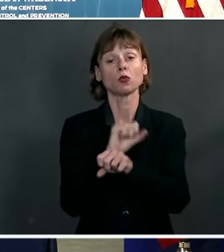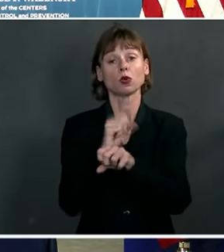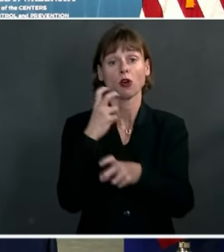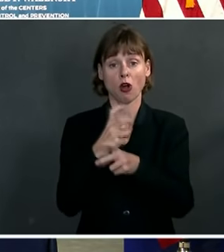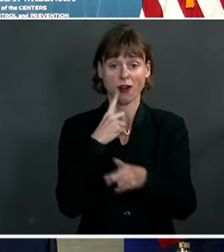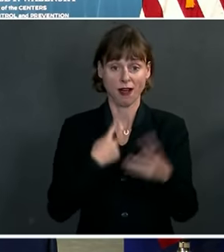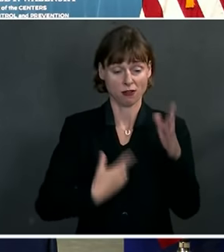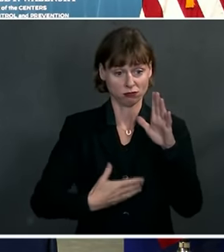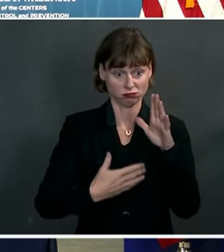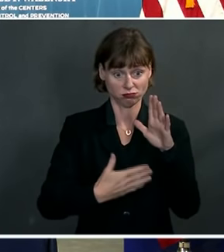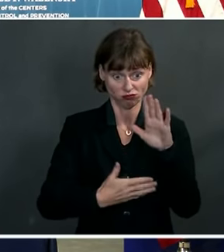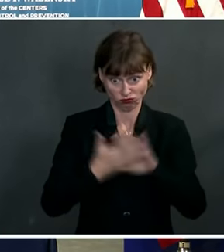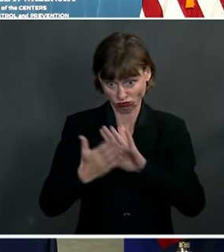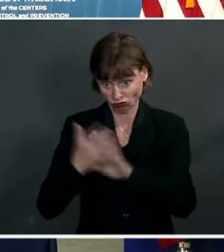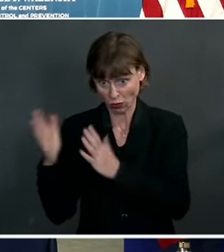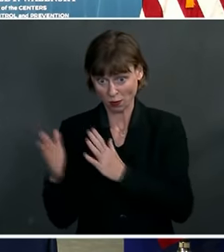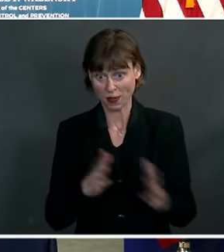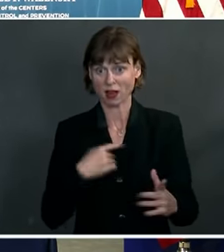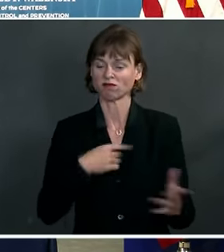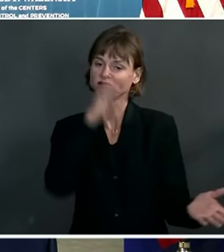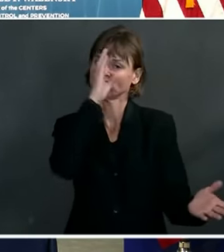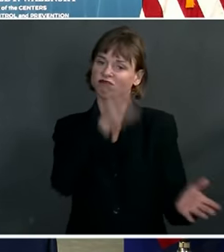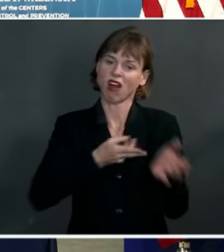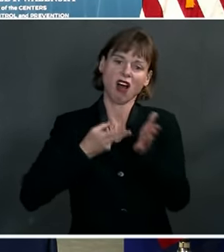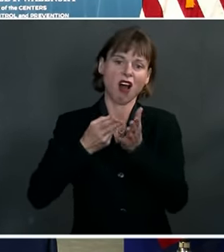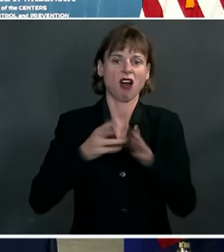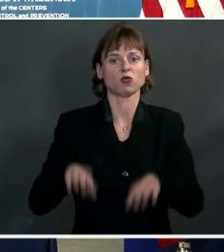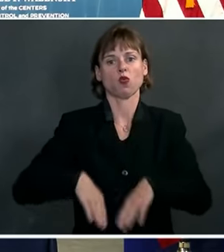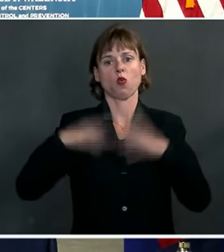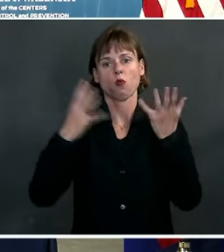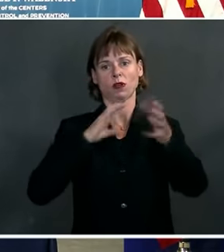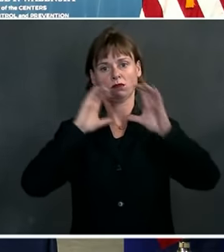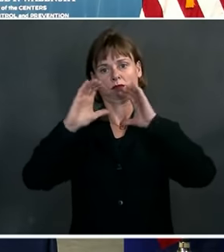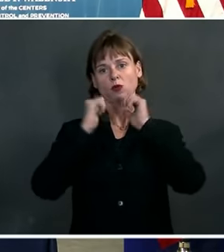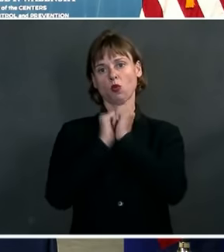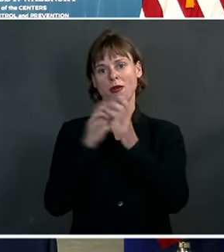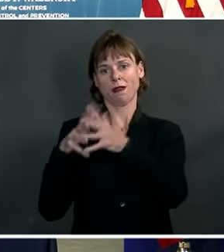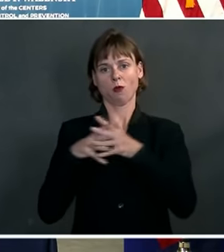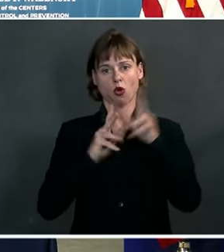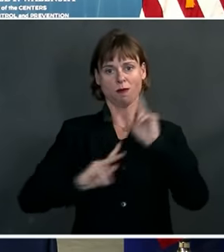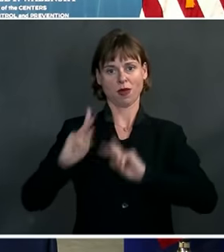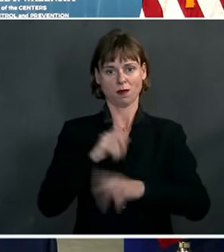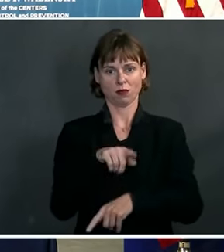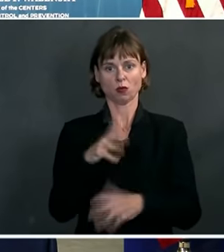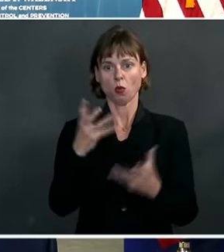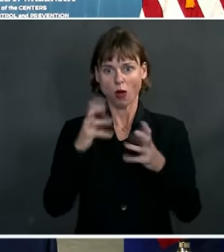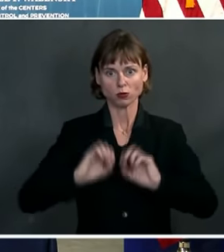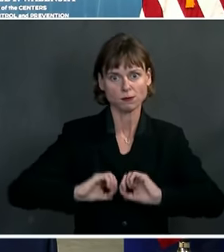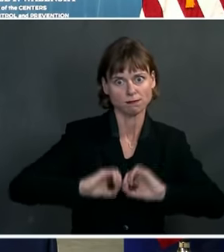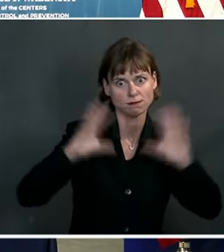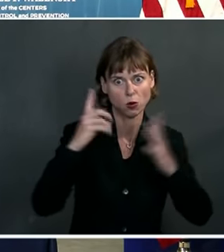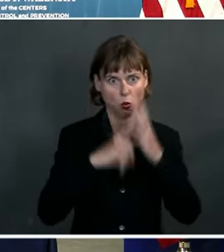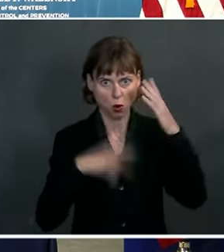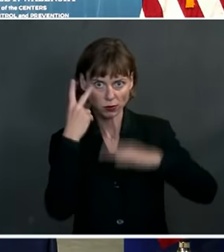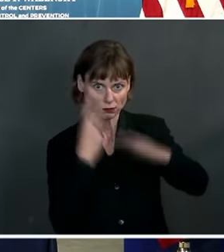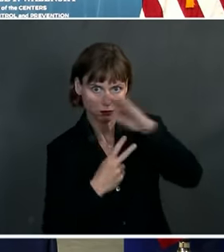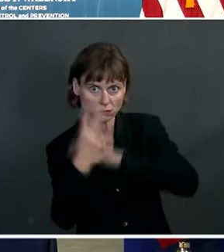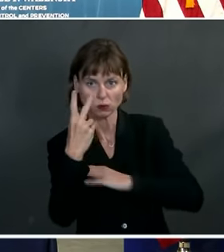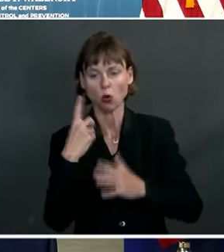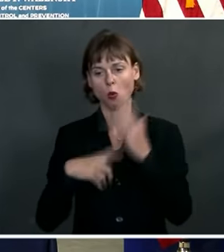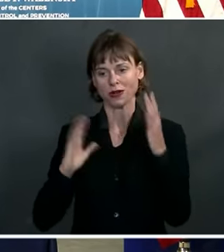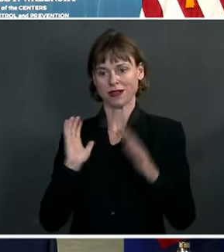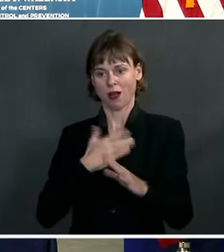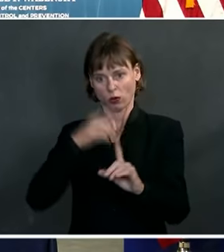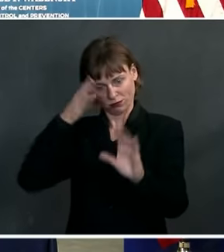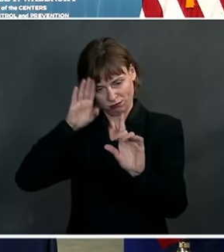dialogue with the American public so there's clarity into what we see, what we're working on, what actions we're taking,